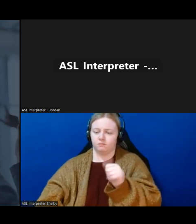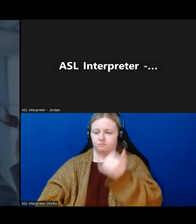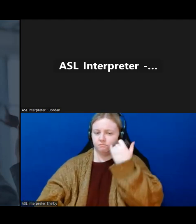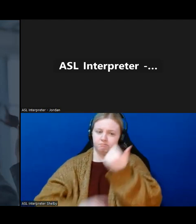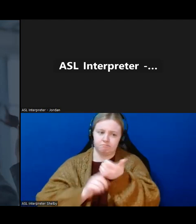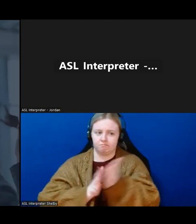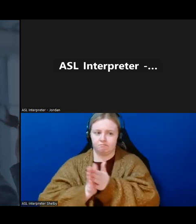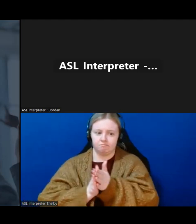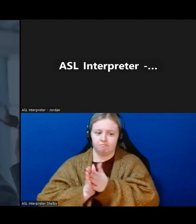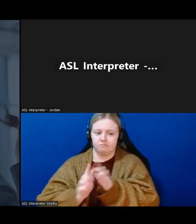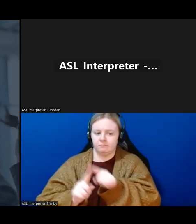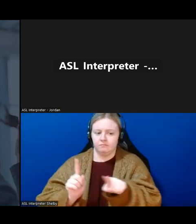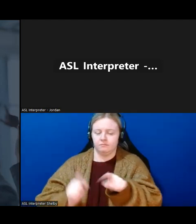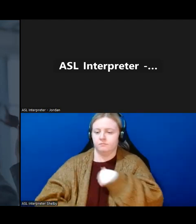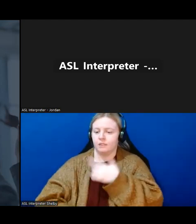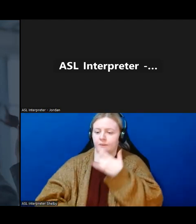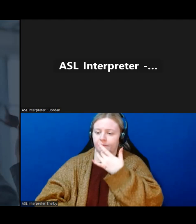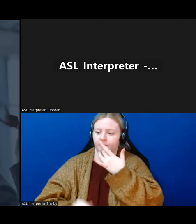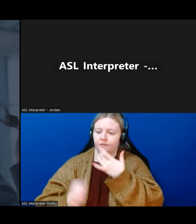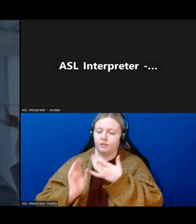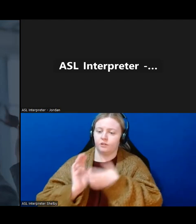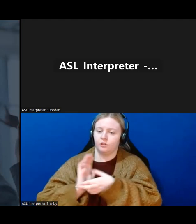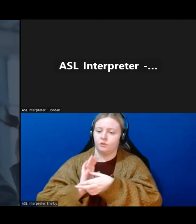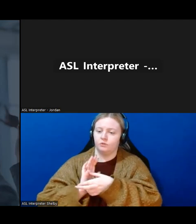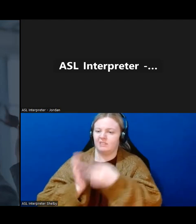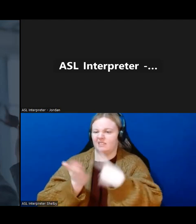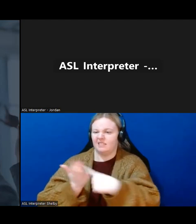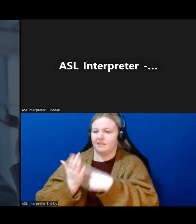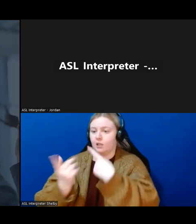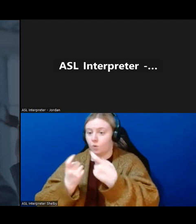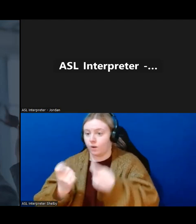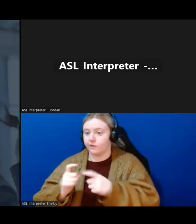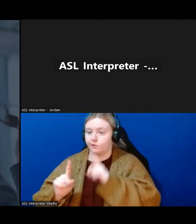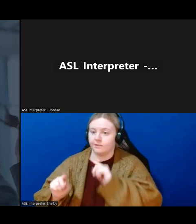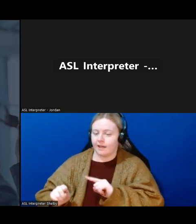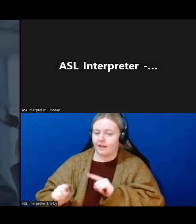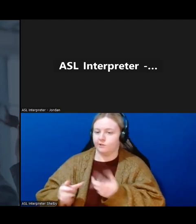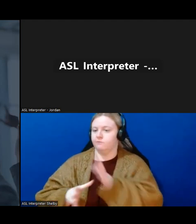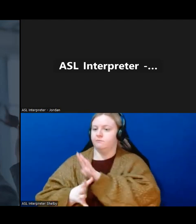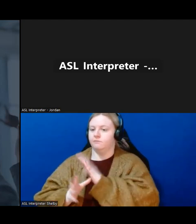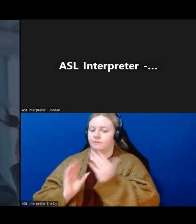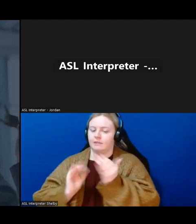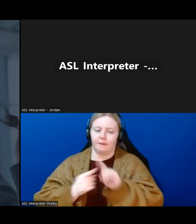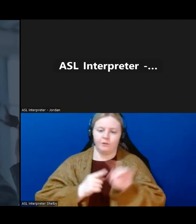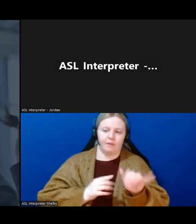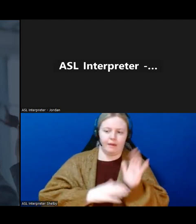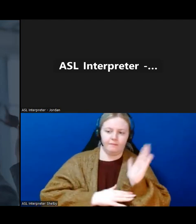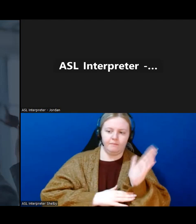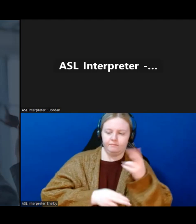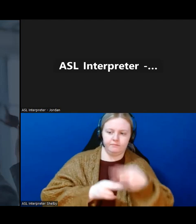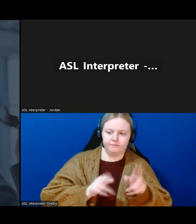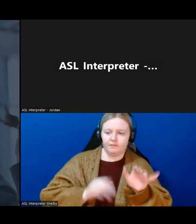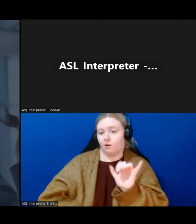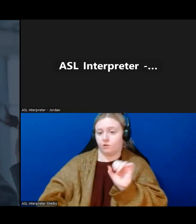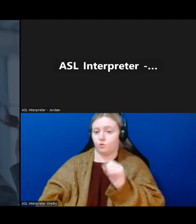but I would prefer to go over some of the questions that people have sent me and obviously get Sherry's